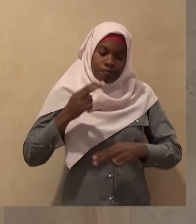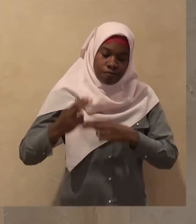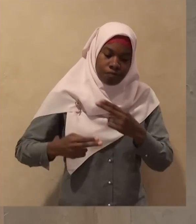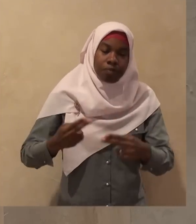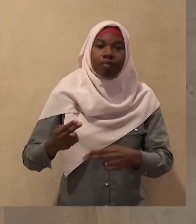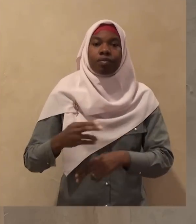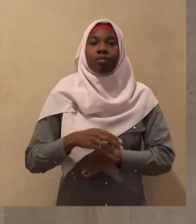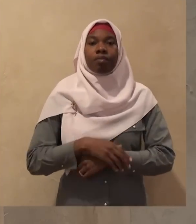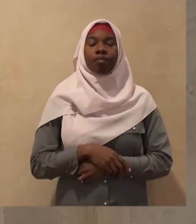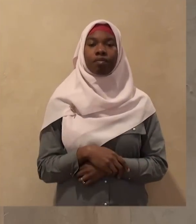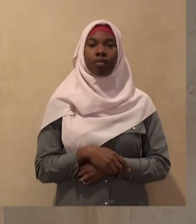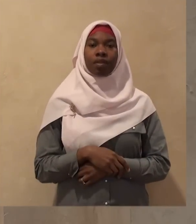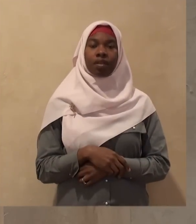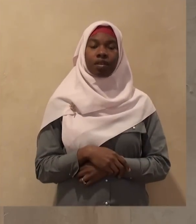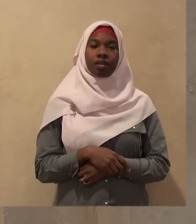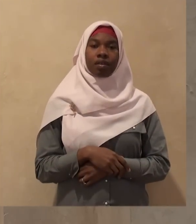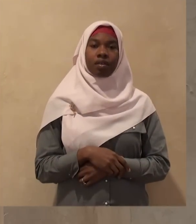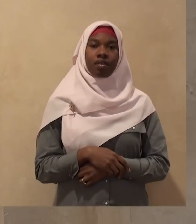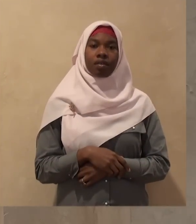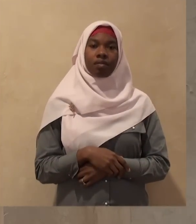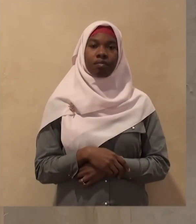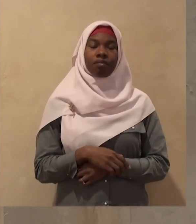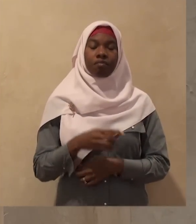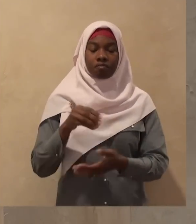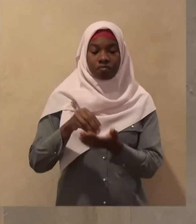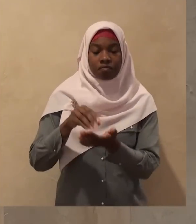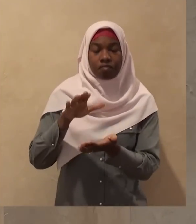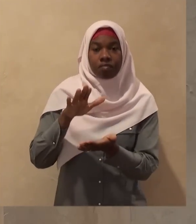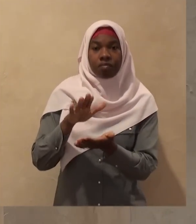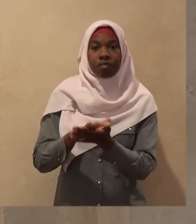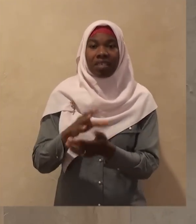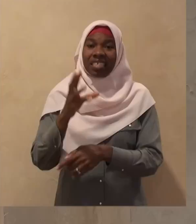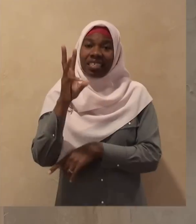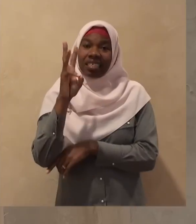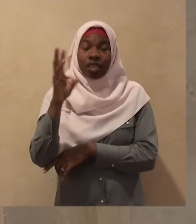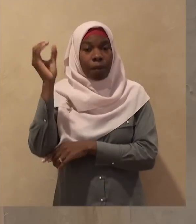different opinions concerning the date of Laylat Al-Mi'rad